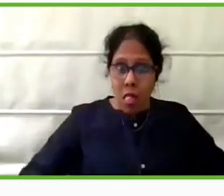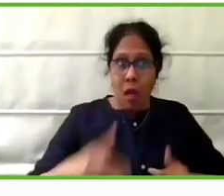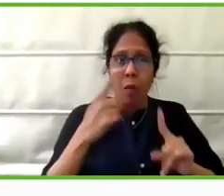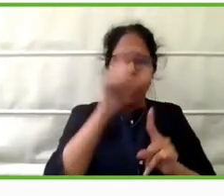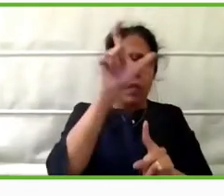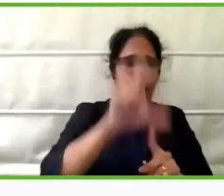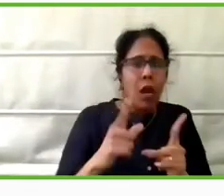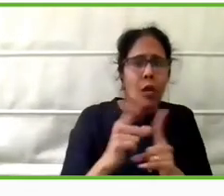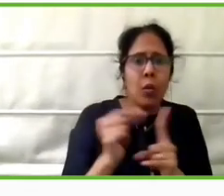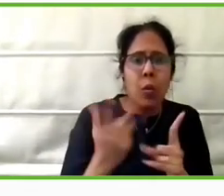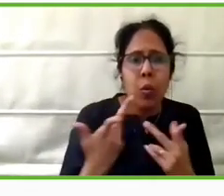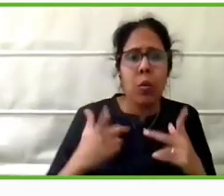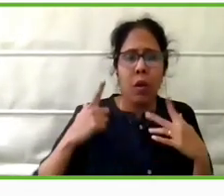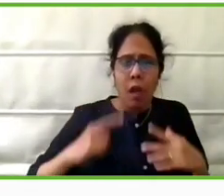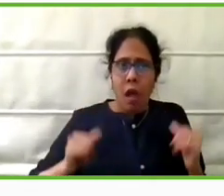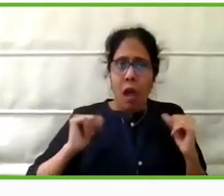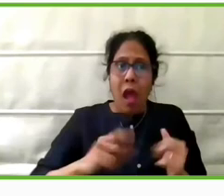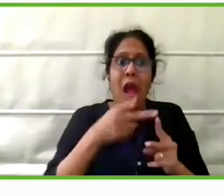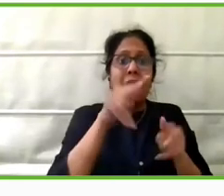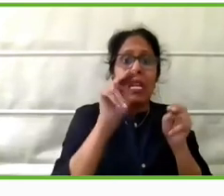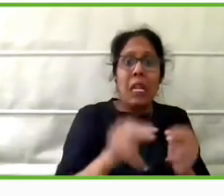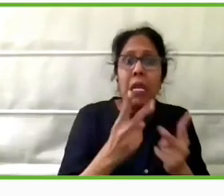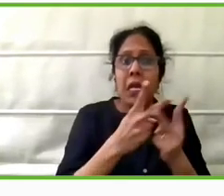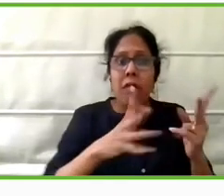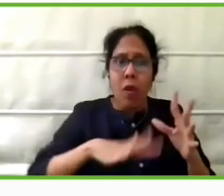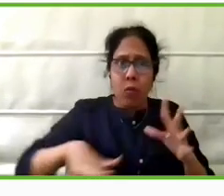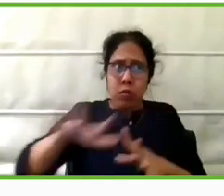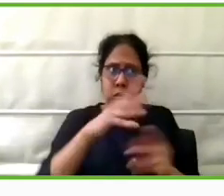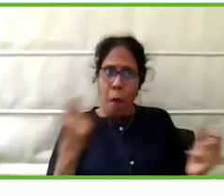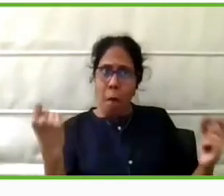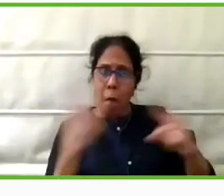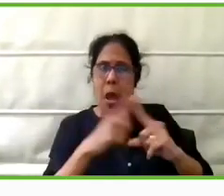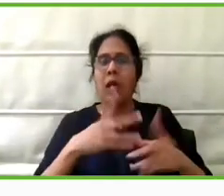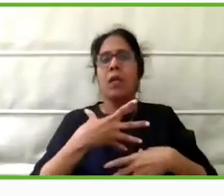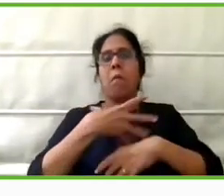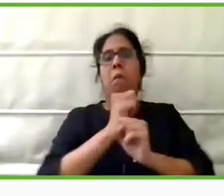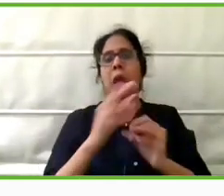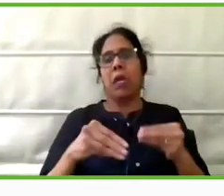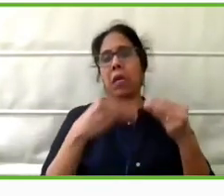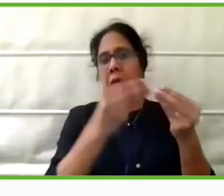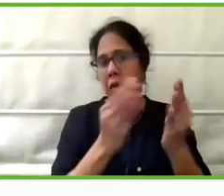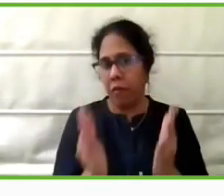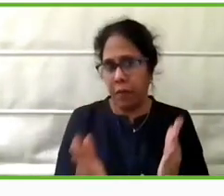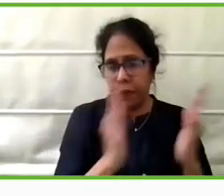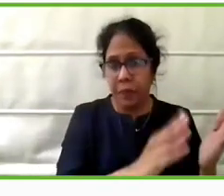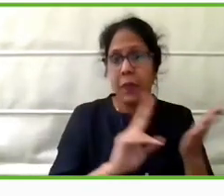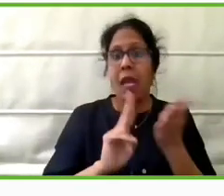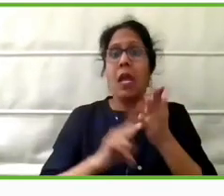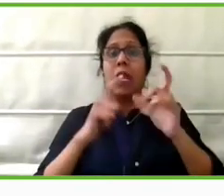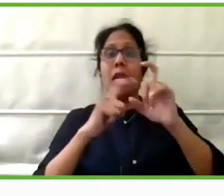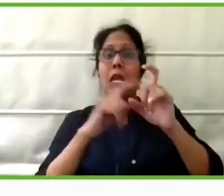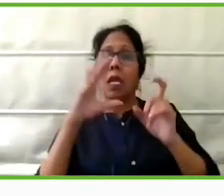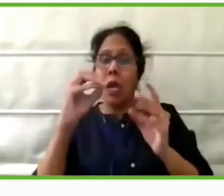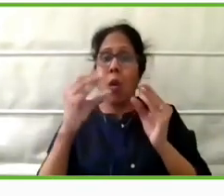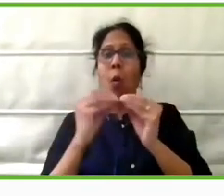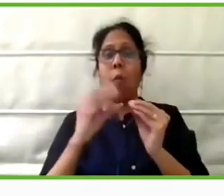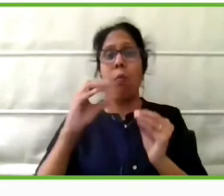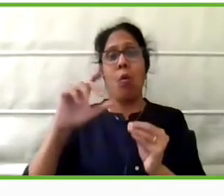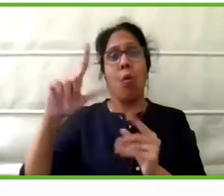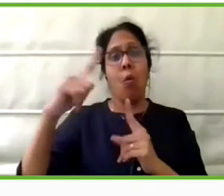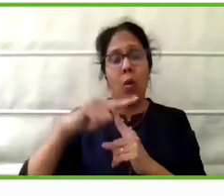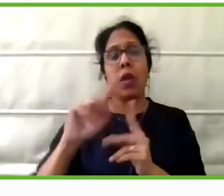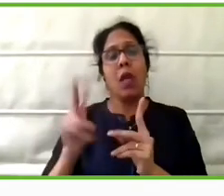and needs, environment. And Neobolt is a very unique add-on that it's a motorized add-on